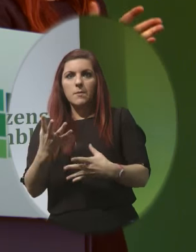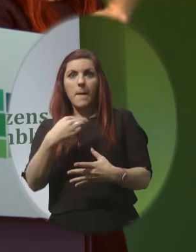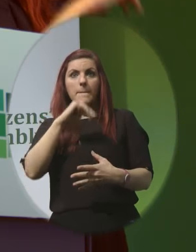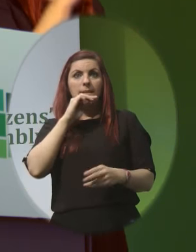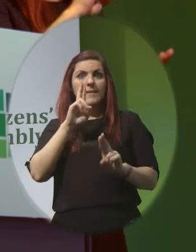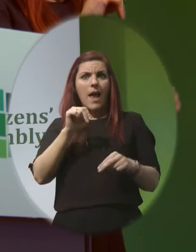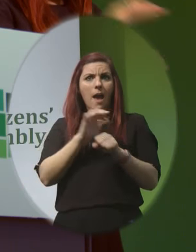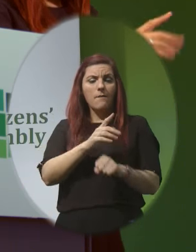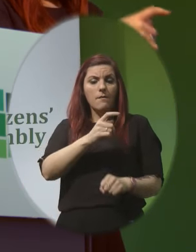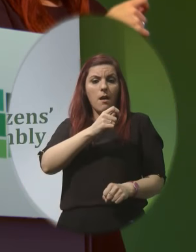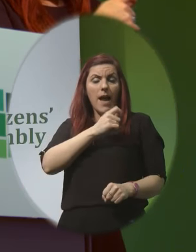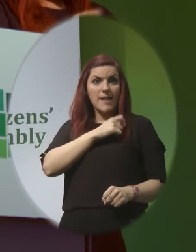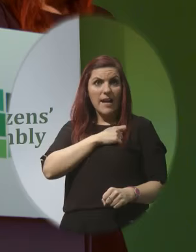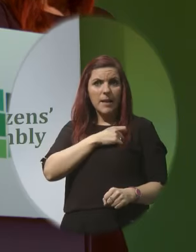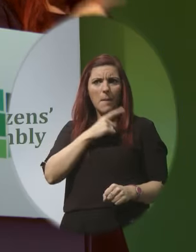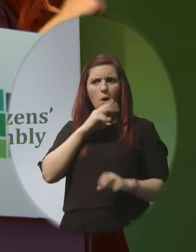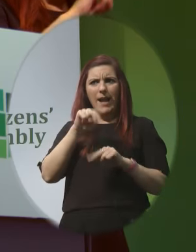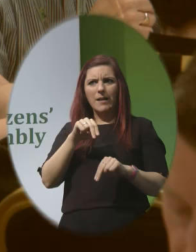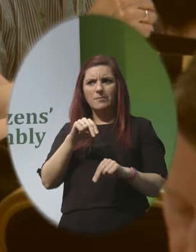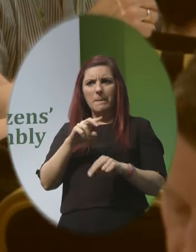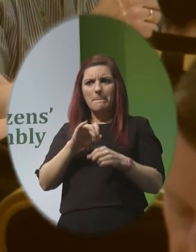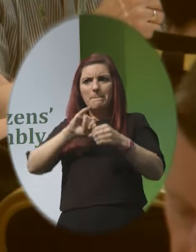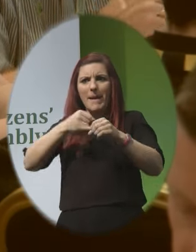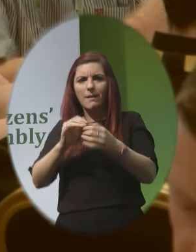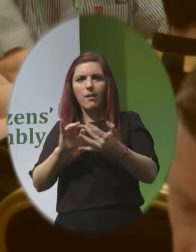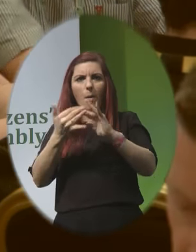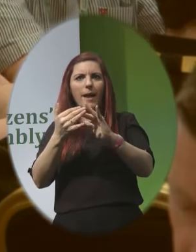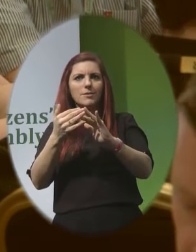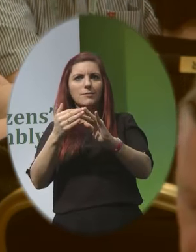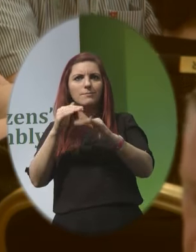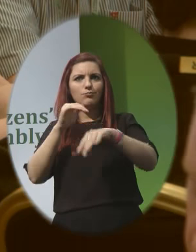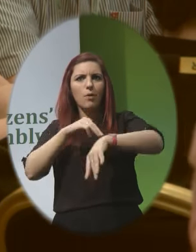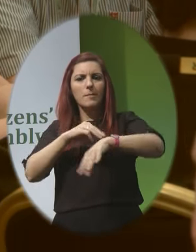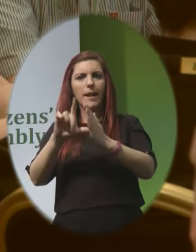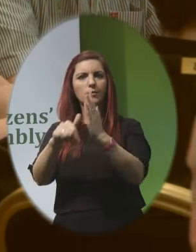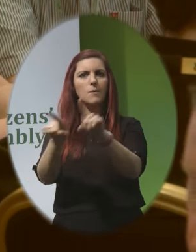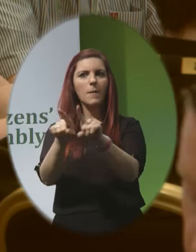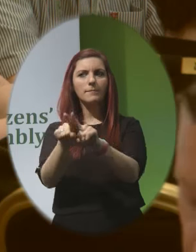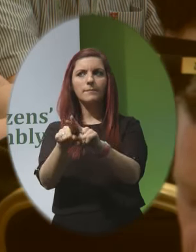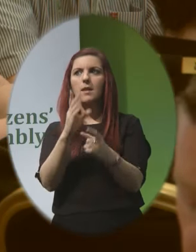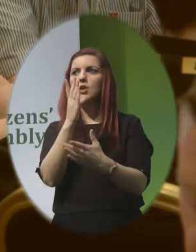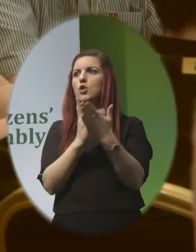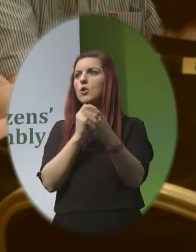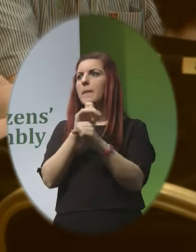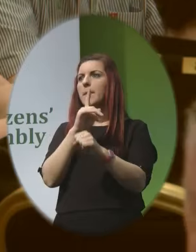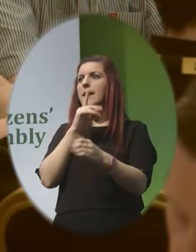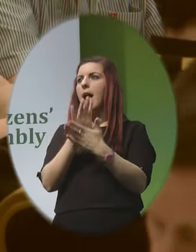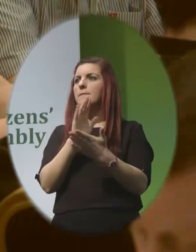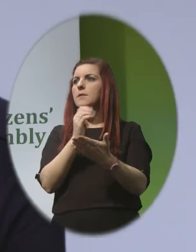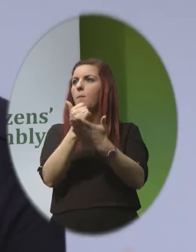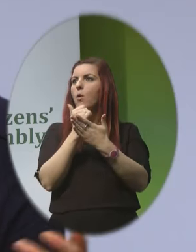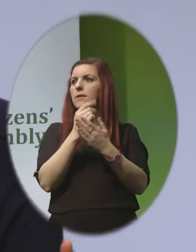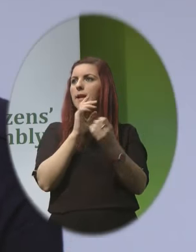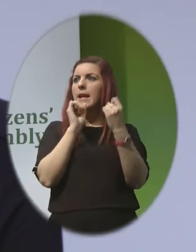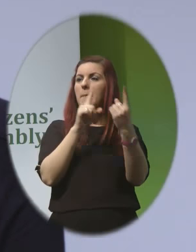delayed management of complications some providers will provide support but as this is by email there may be several hours delay between a woman